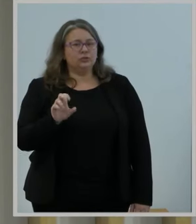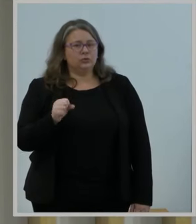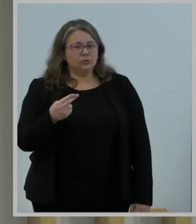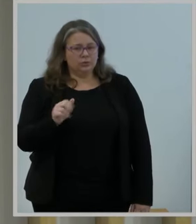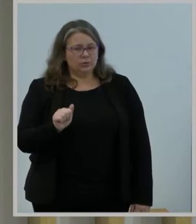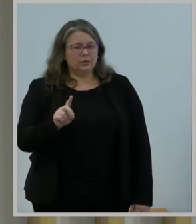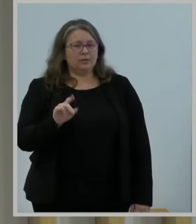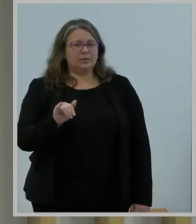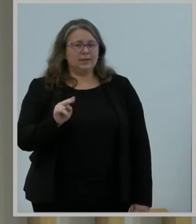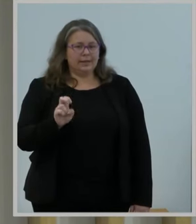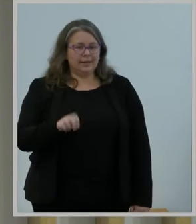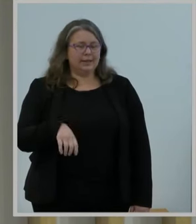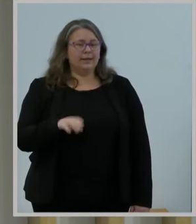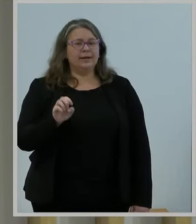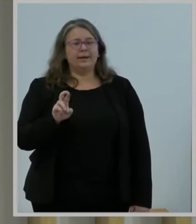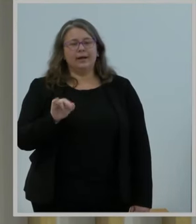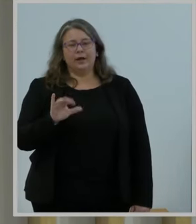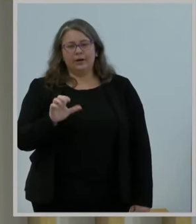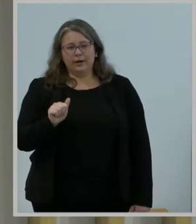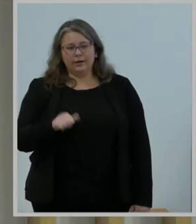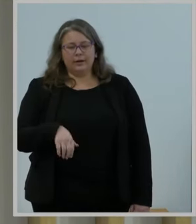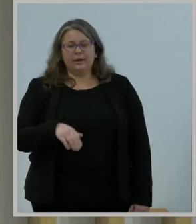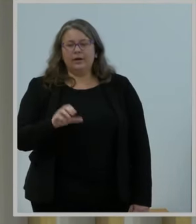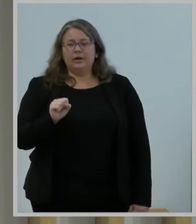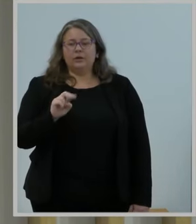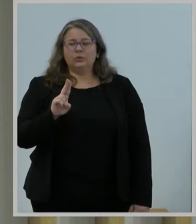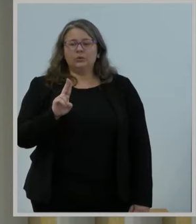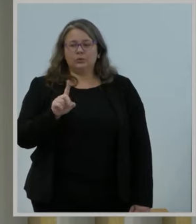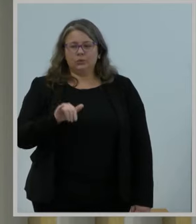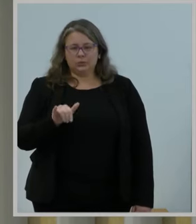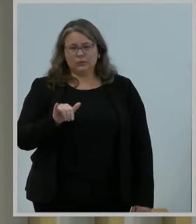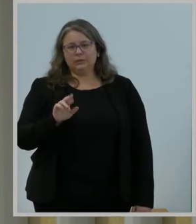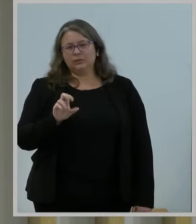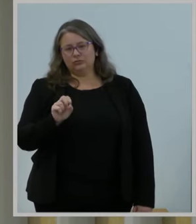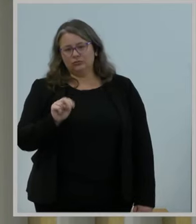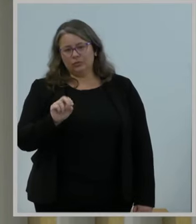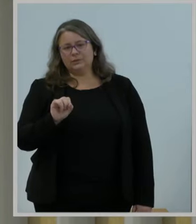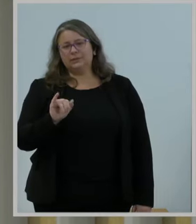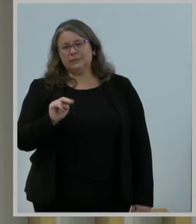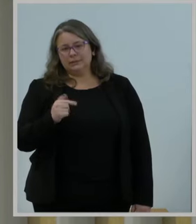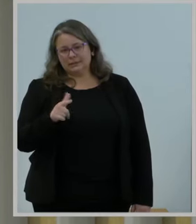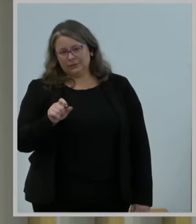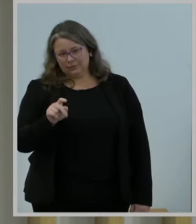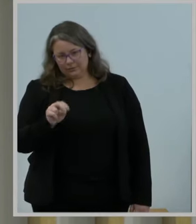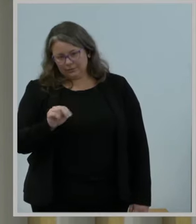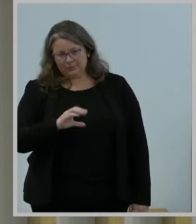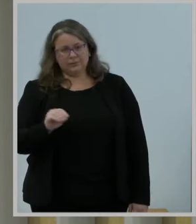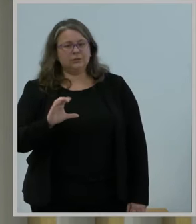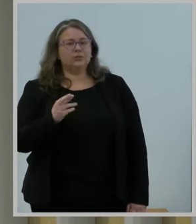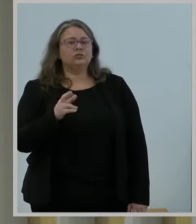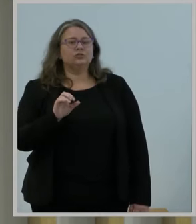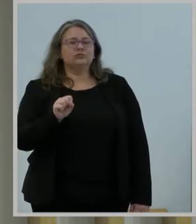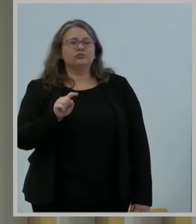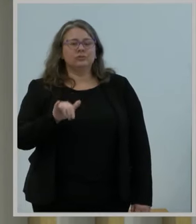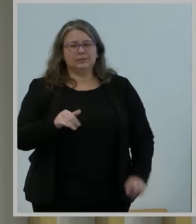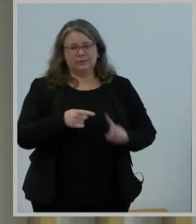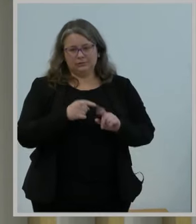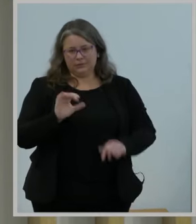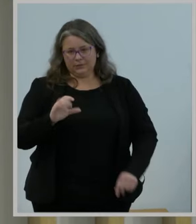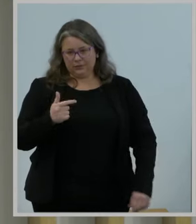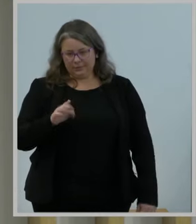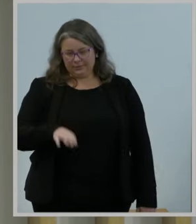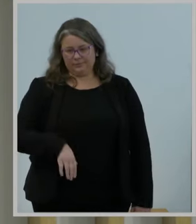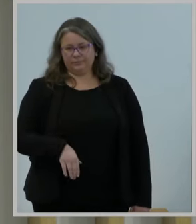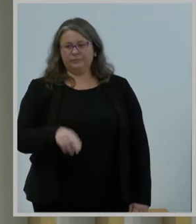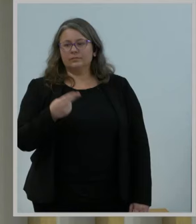Burstein, Erika McMahon, Susie Rosen-Singleton, and Christy Thornton from the Consumer and Governmental Affairs Bureau, Hunter Dealey,